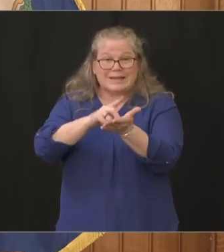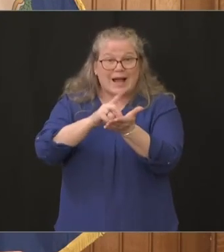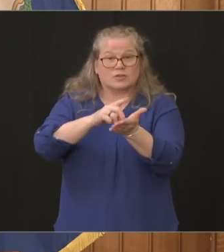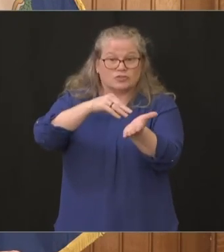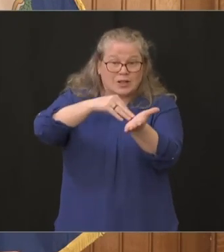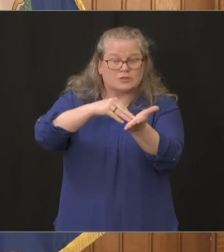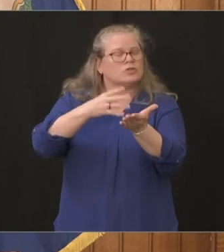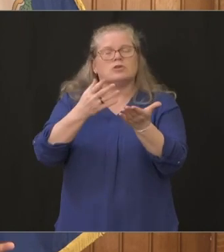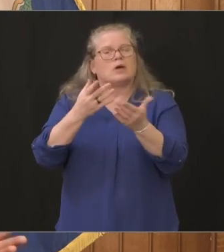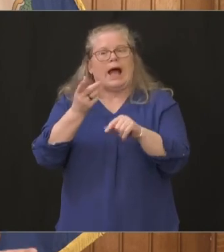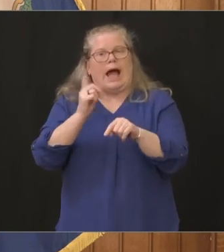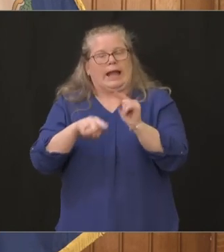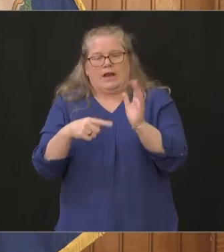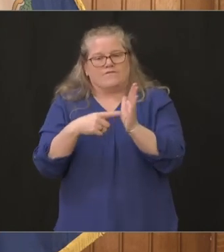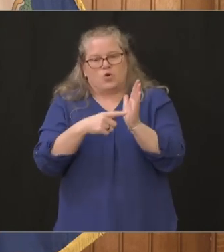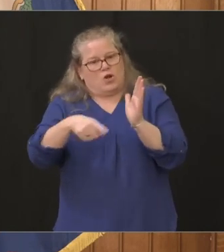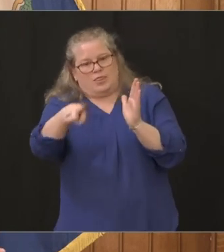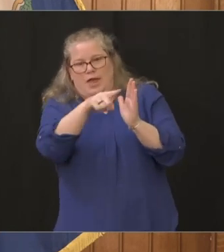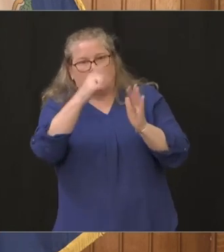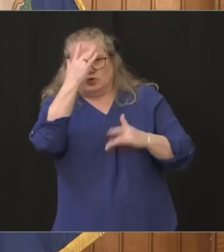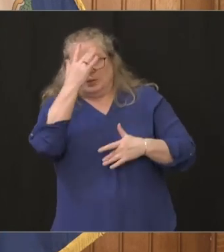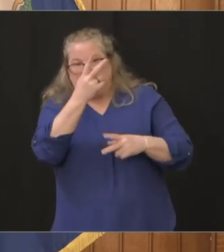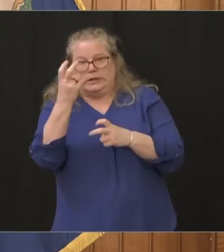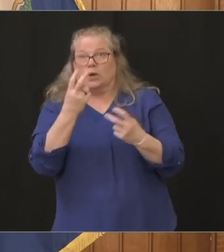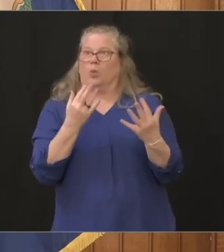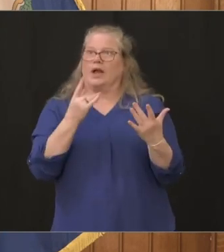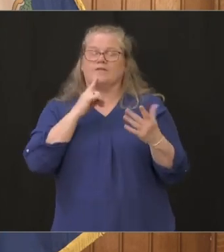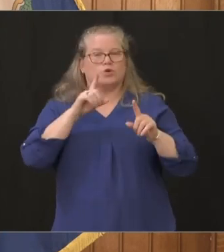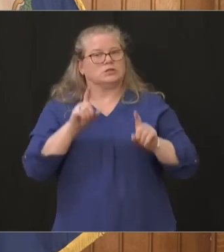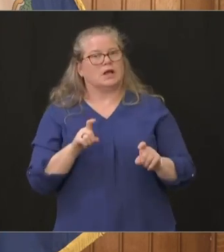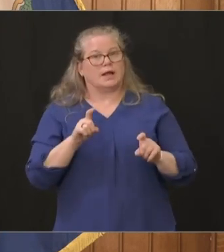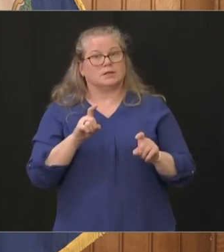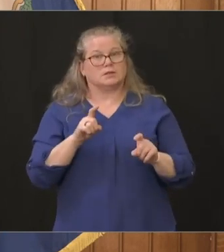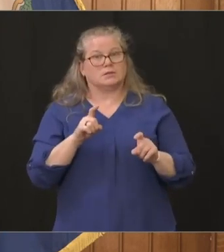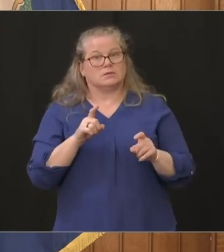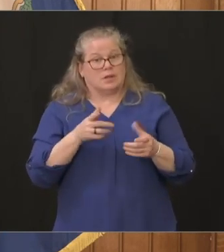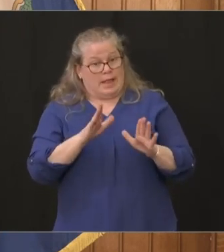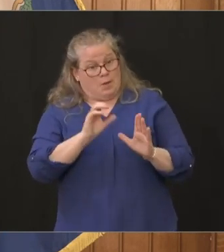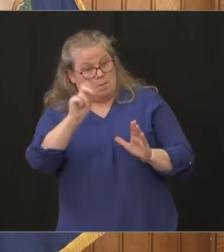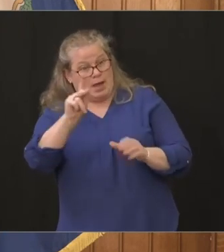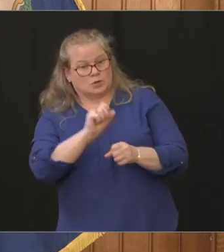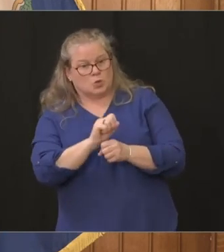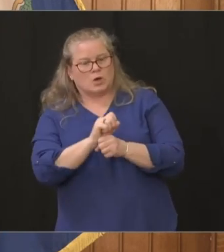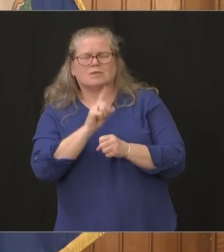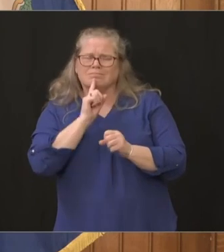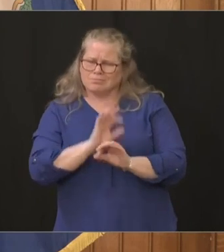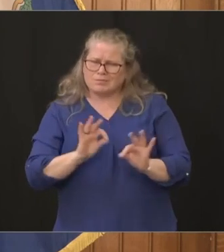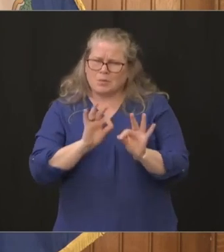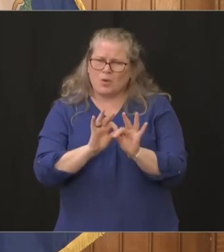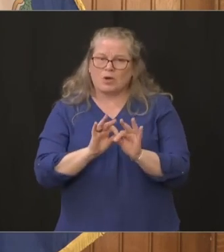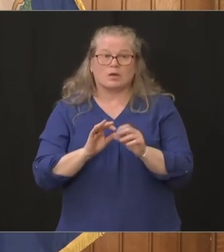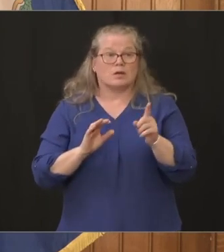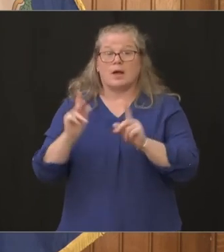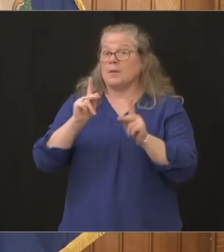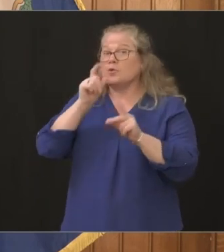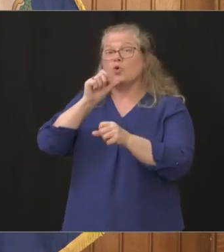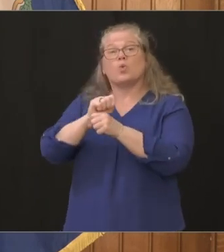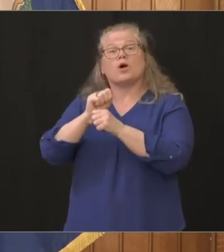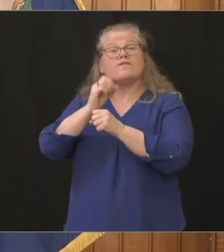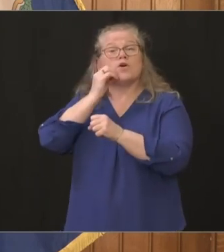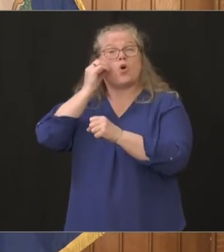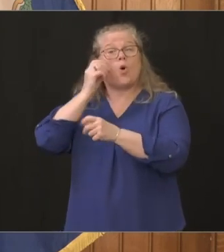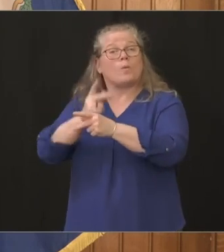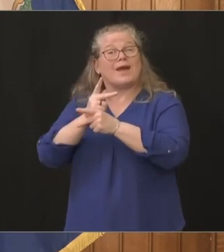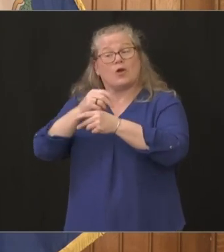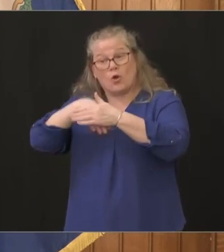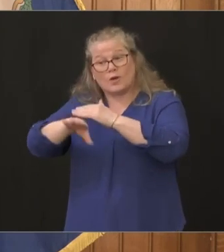afford to have on the sidelines waiting for their test to see the way they can get back to work it's really important people work in home care in home care very